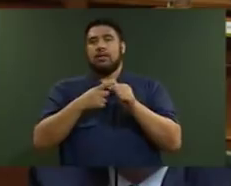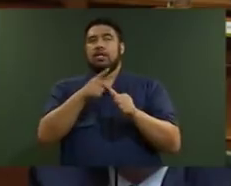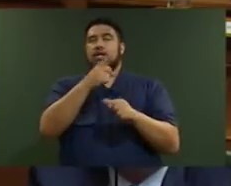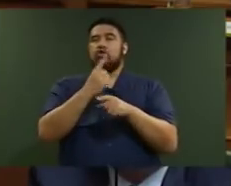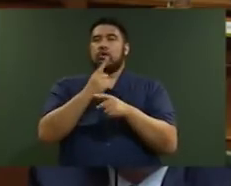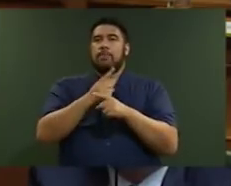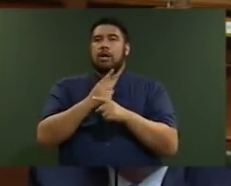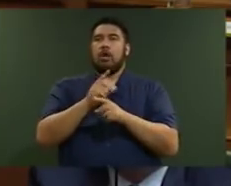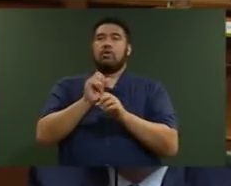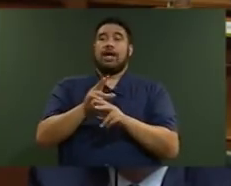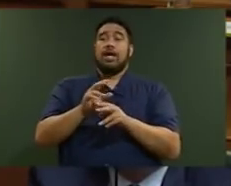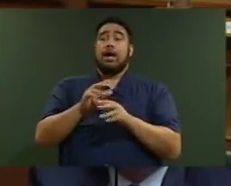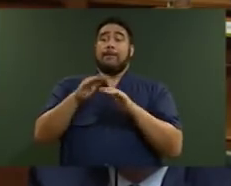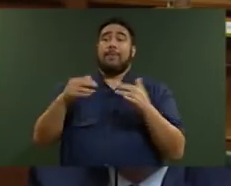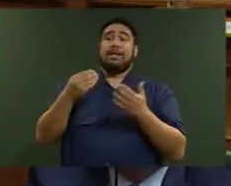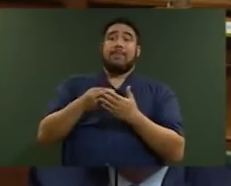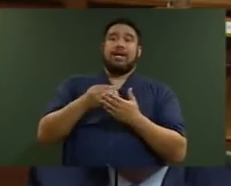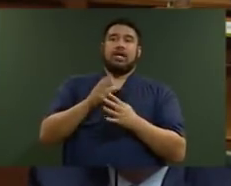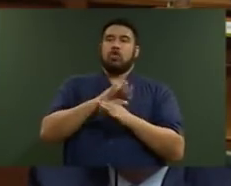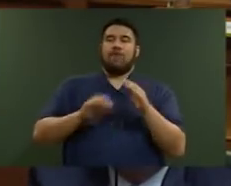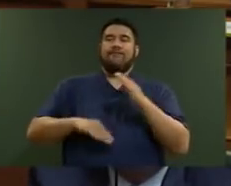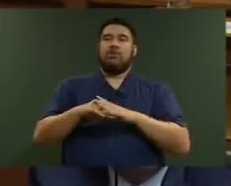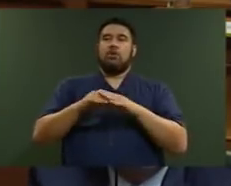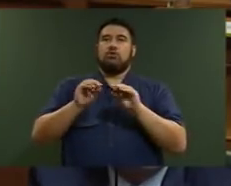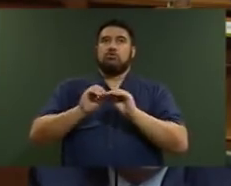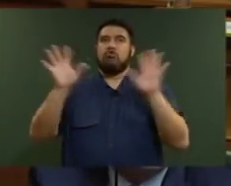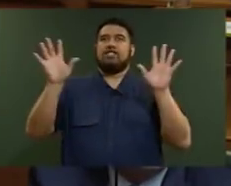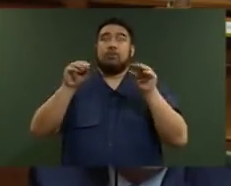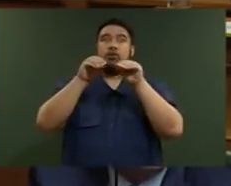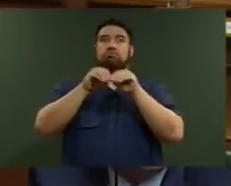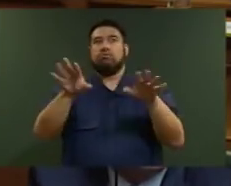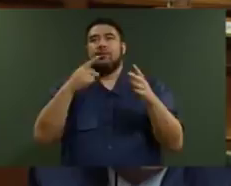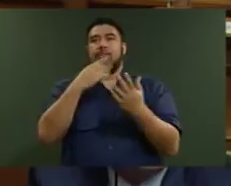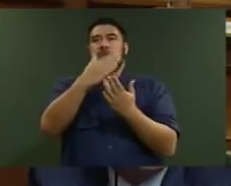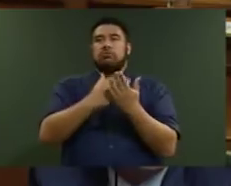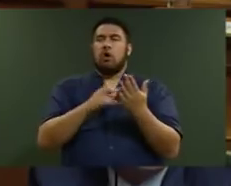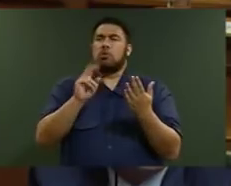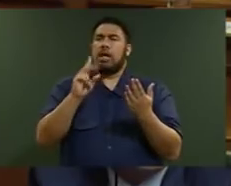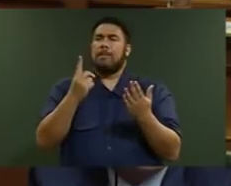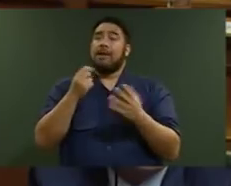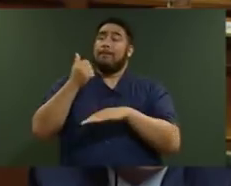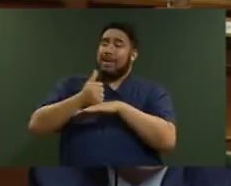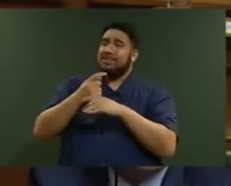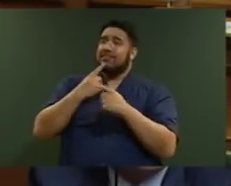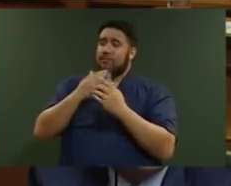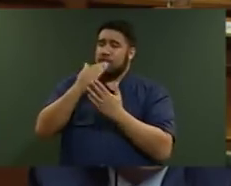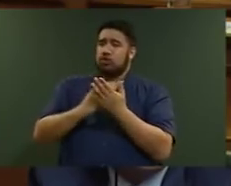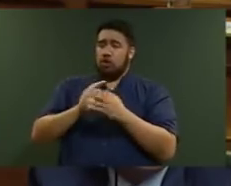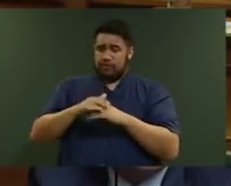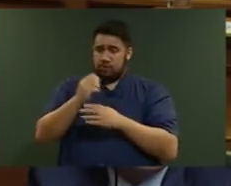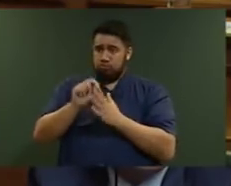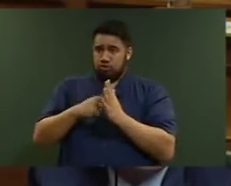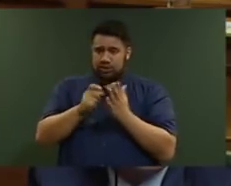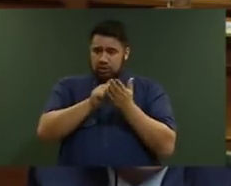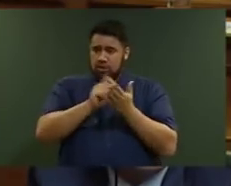transparency on that, when will he insist that his officials release basic information on these projects beyond a few